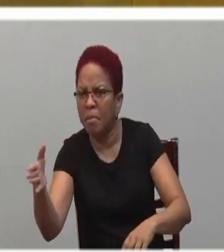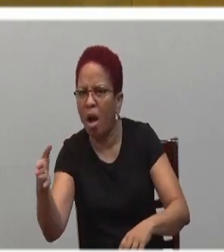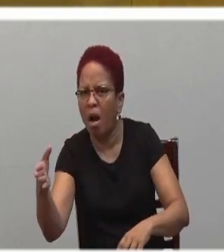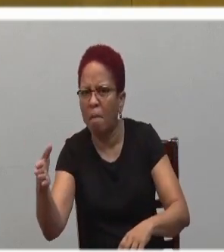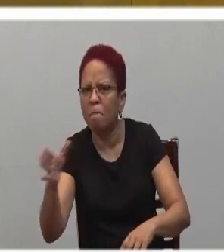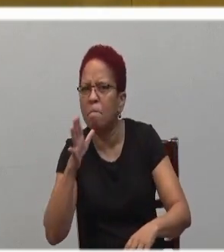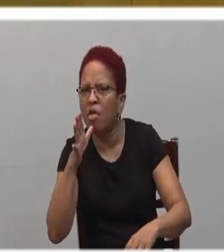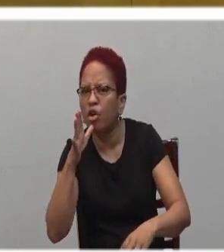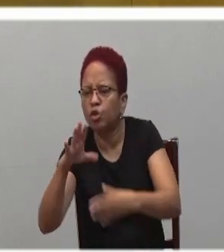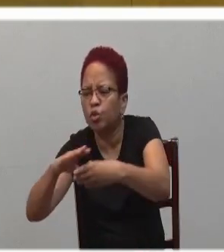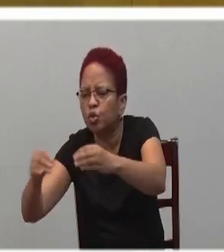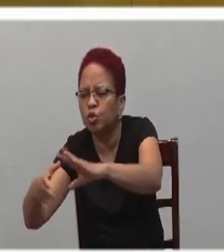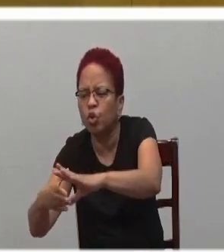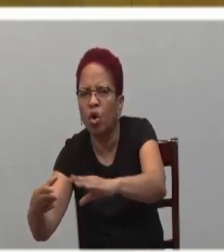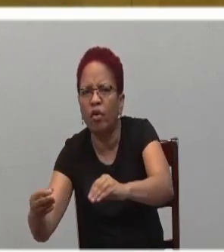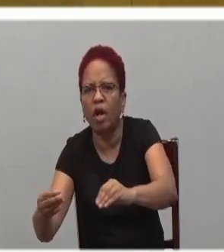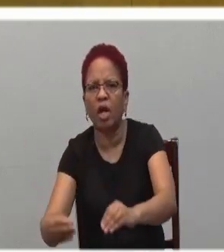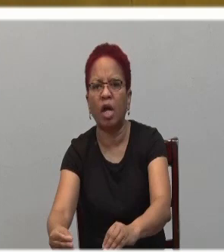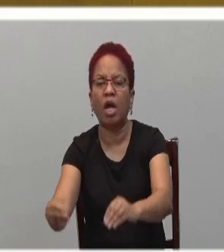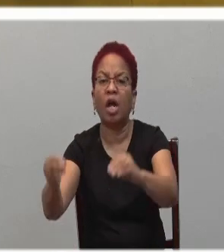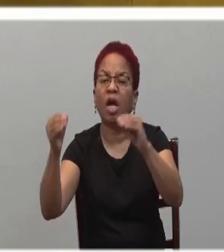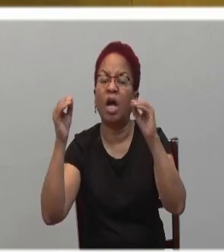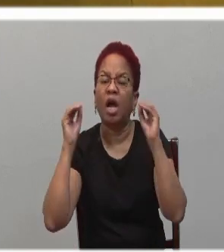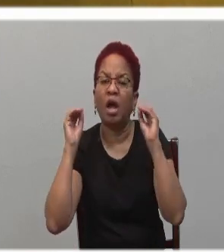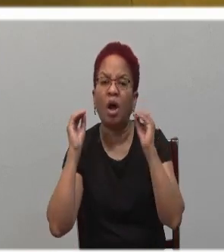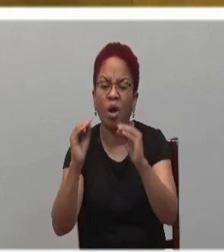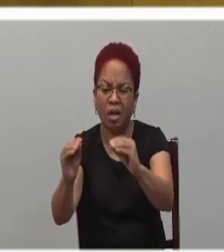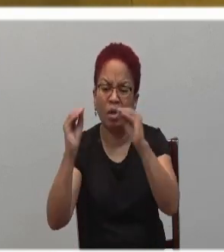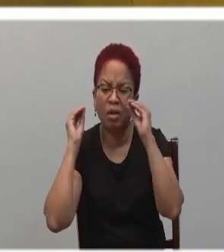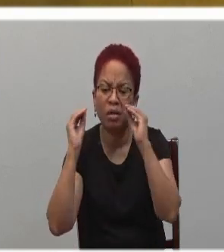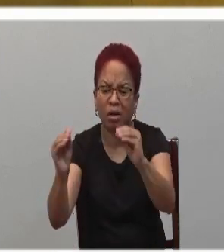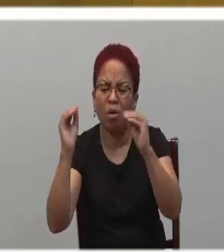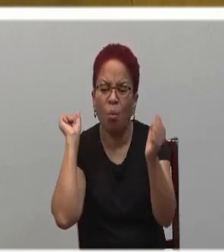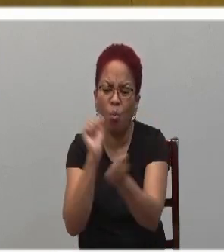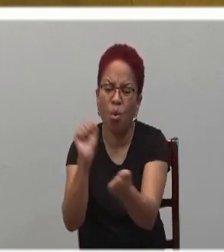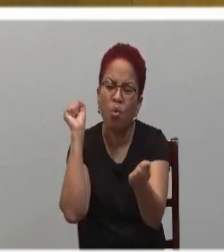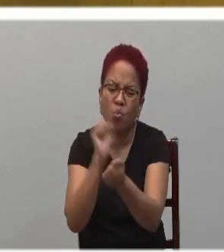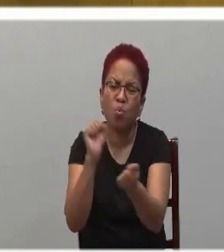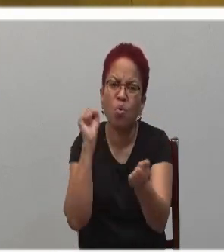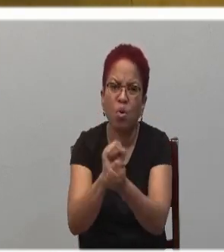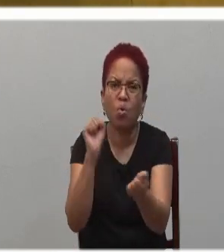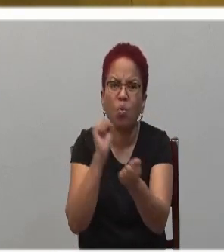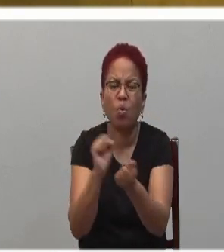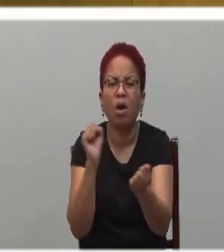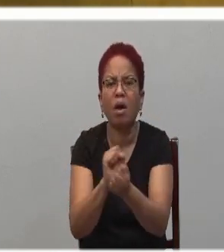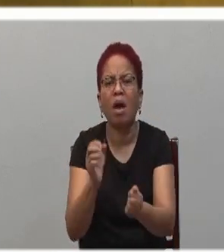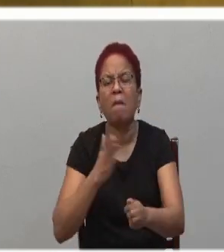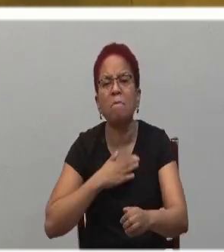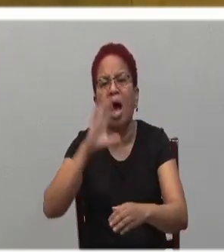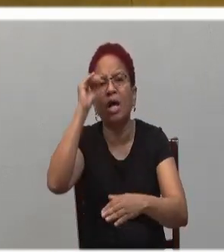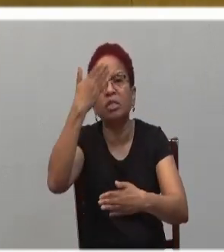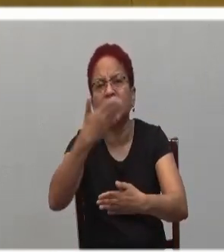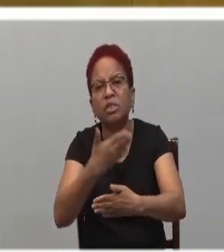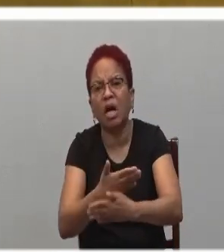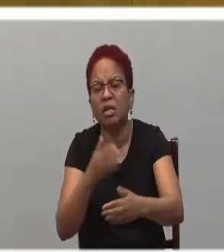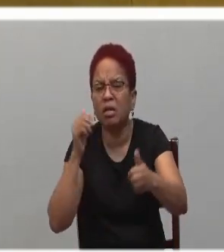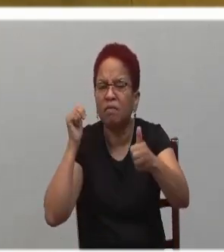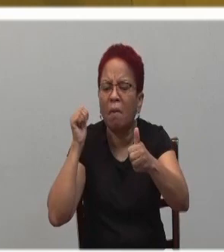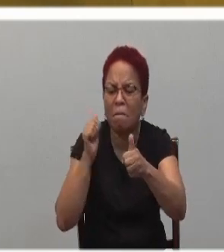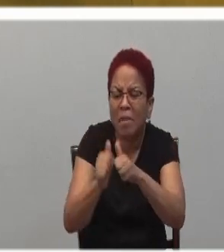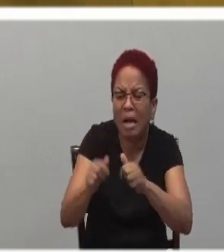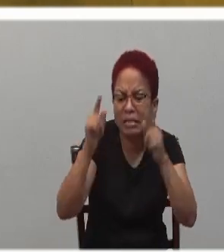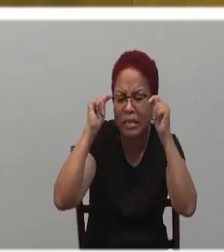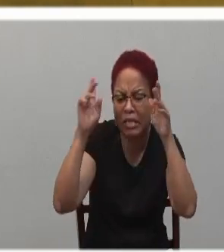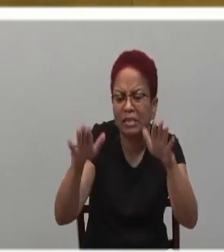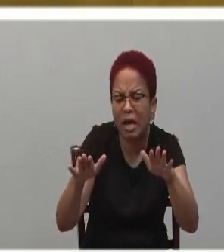to pass the equivalent of the C exam in Jamaica. And when he eventually got